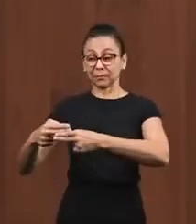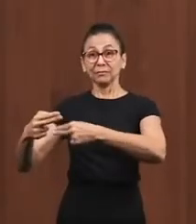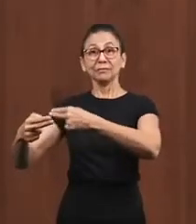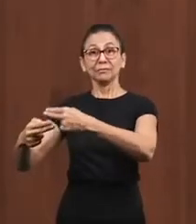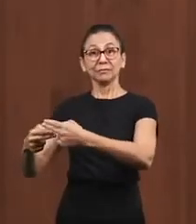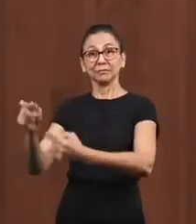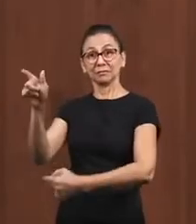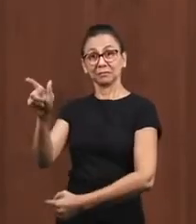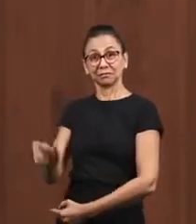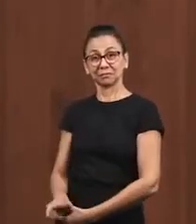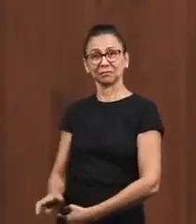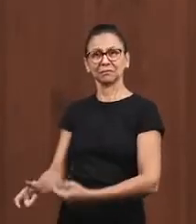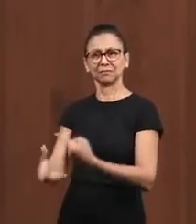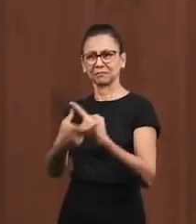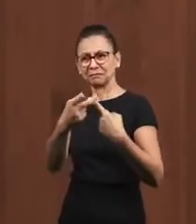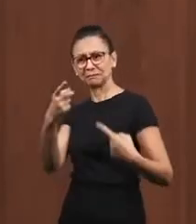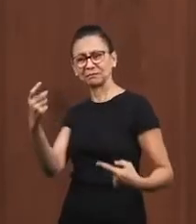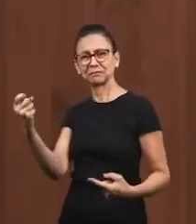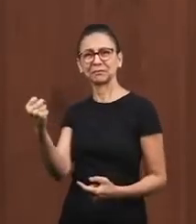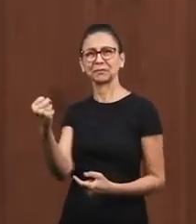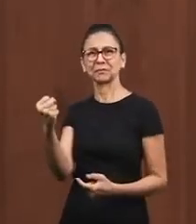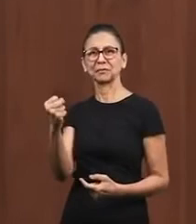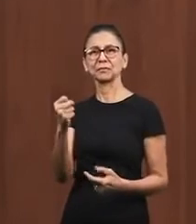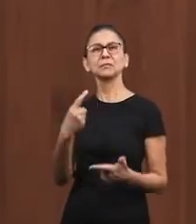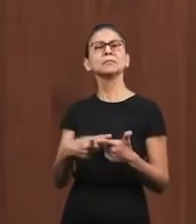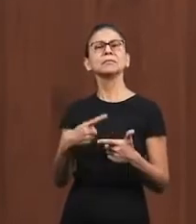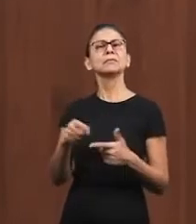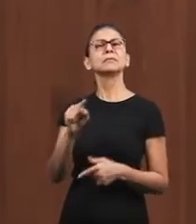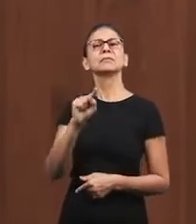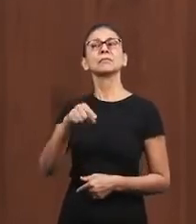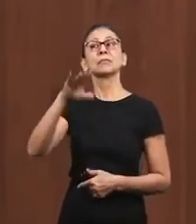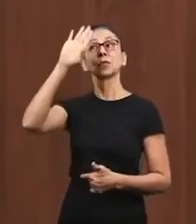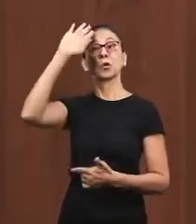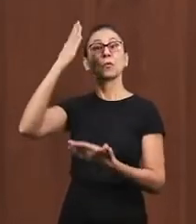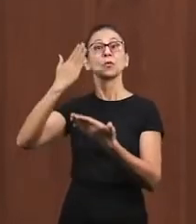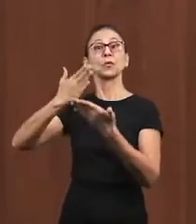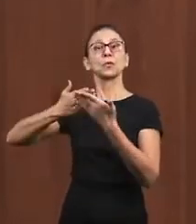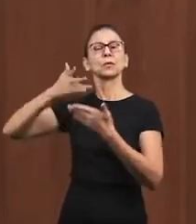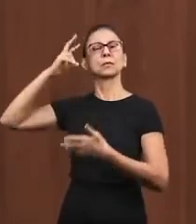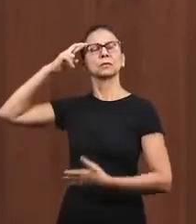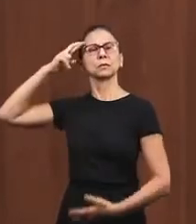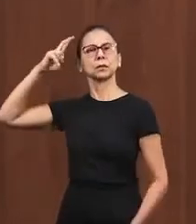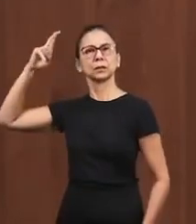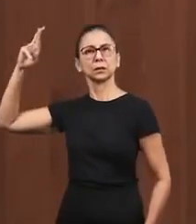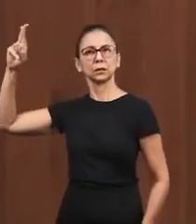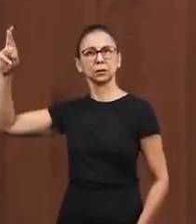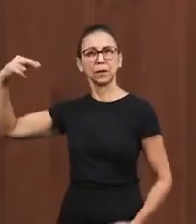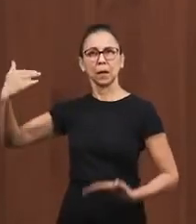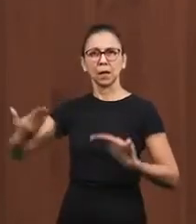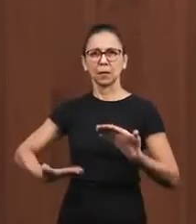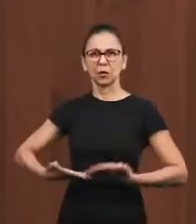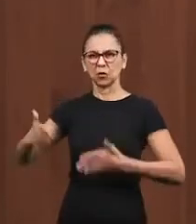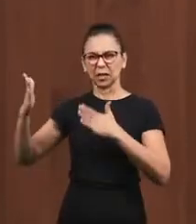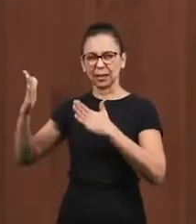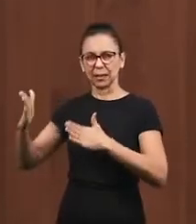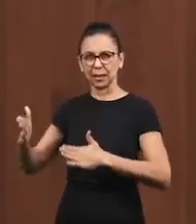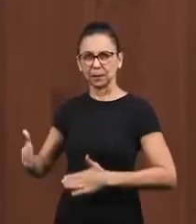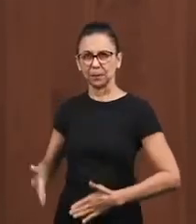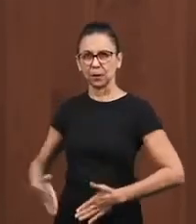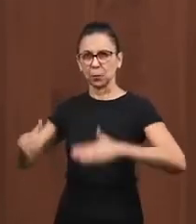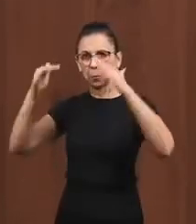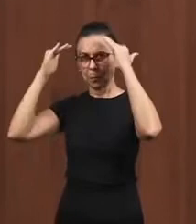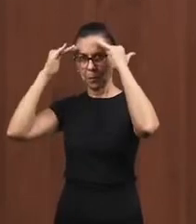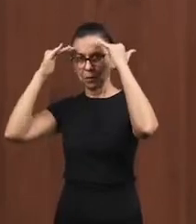Nehemiah was victorious he won because he trusted in the Lord and those